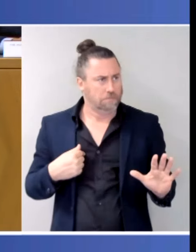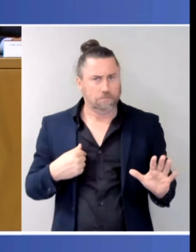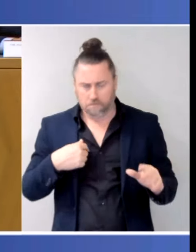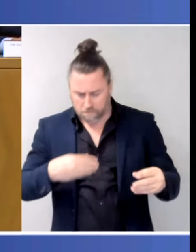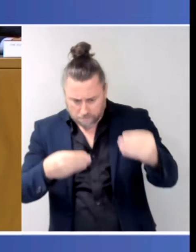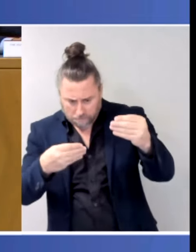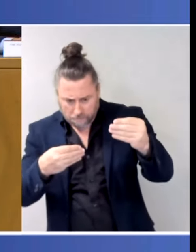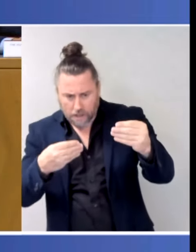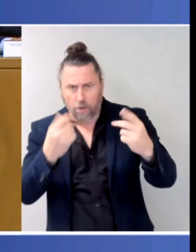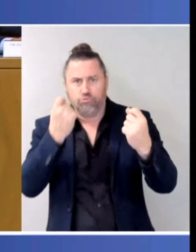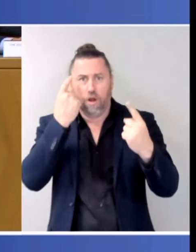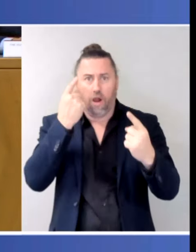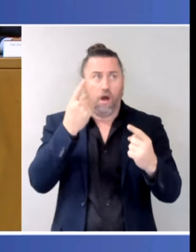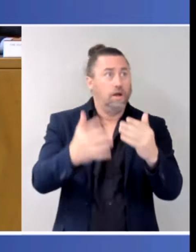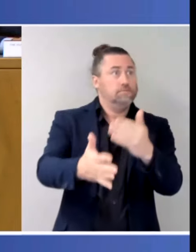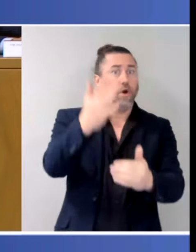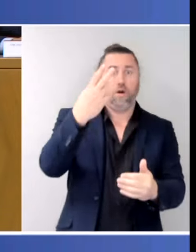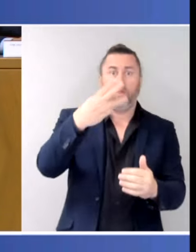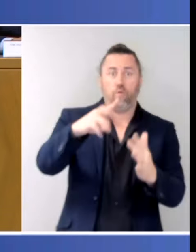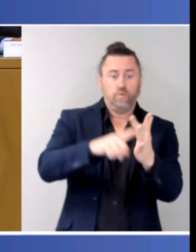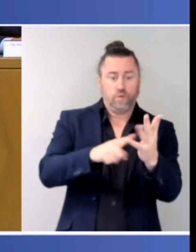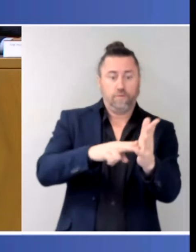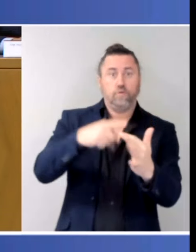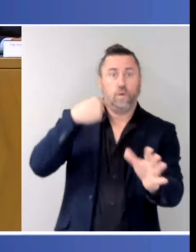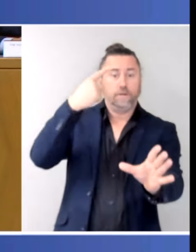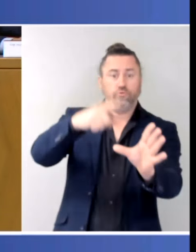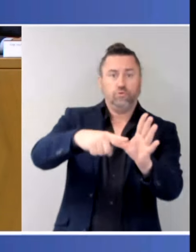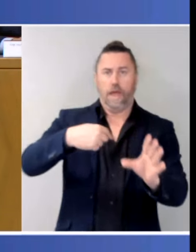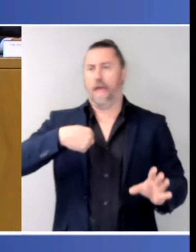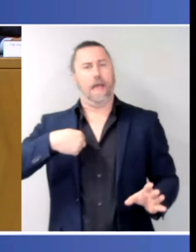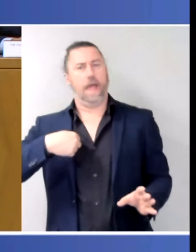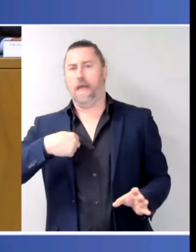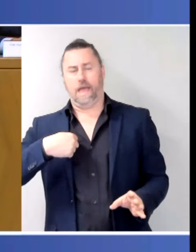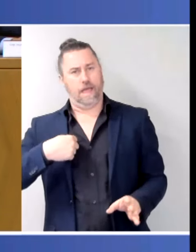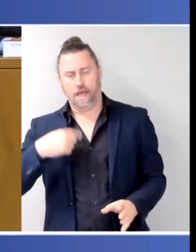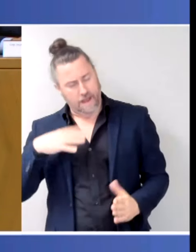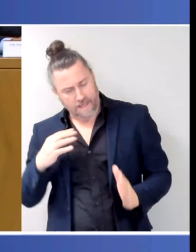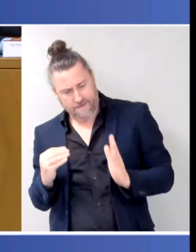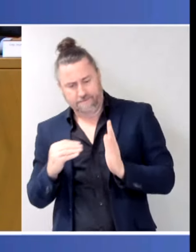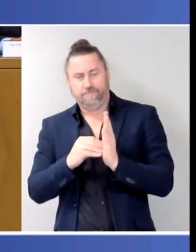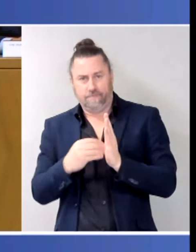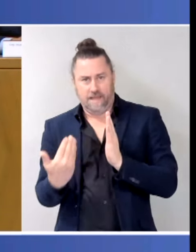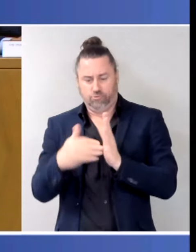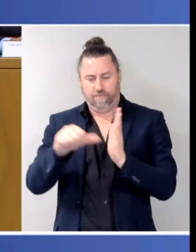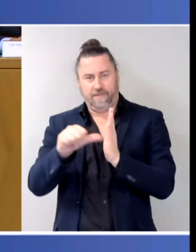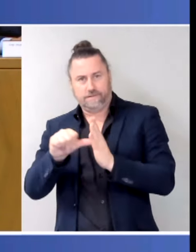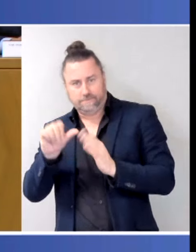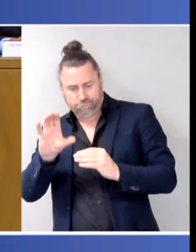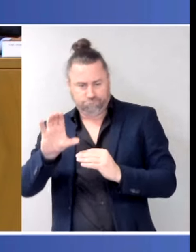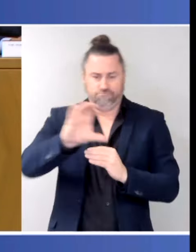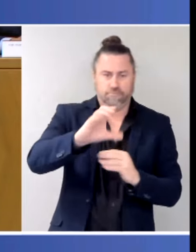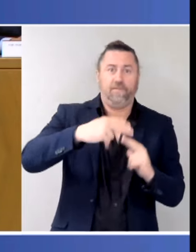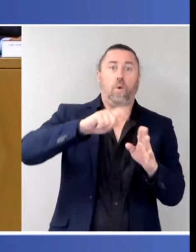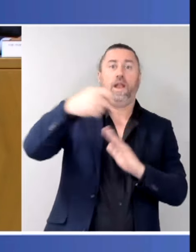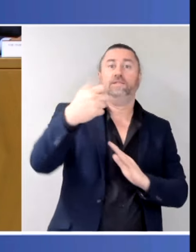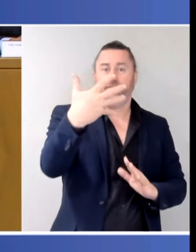indeed, even beyond the five years, what the attorney generals will look at is how we make sure that there's not a funding cliff